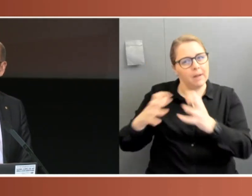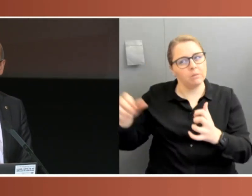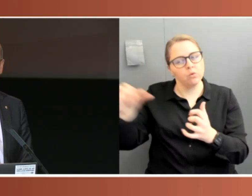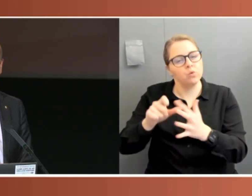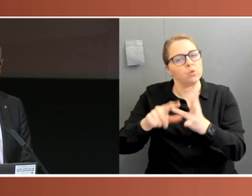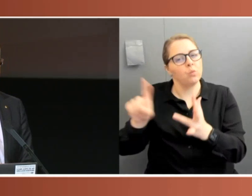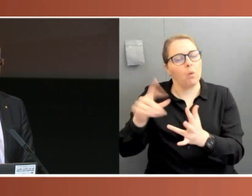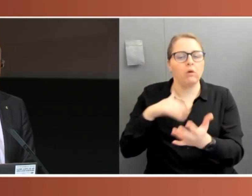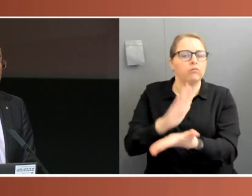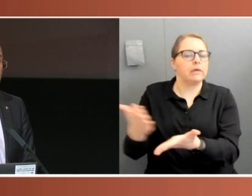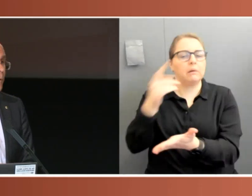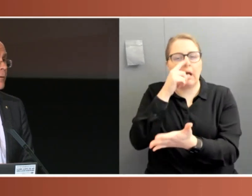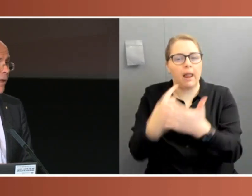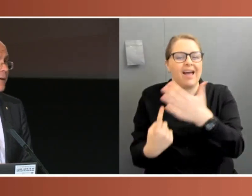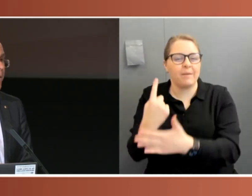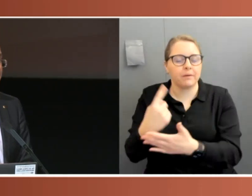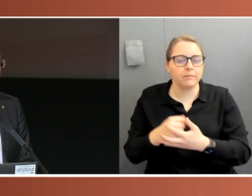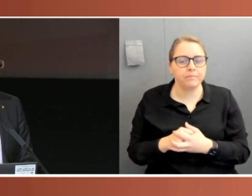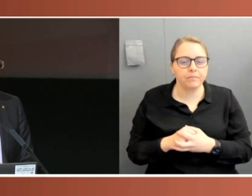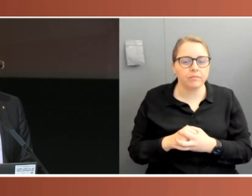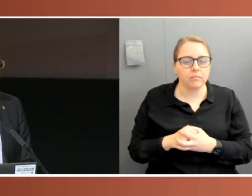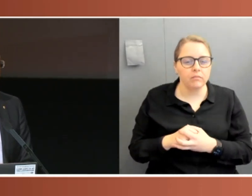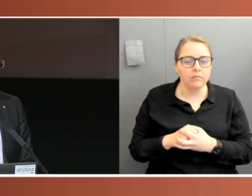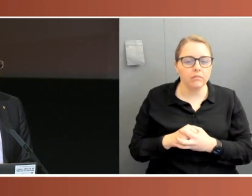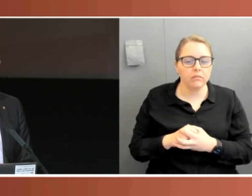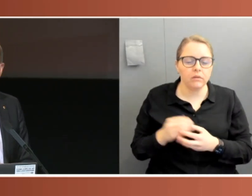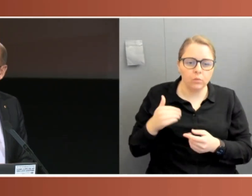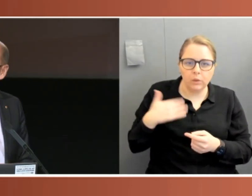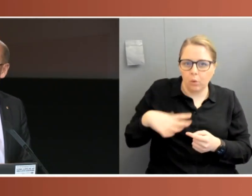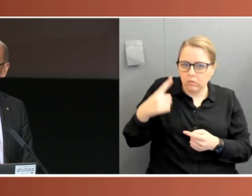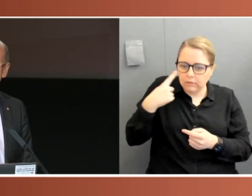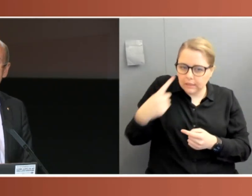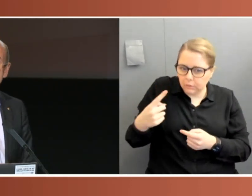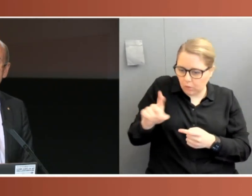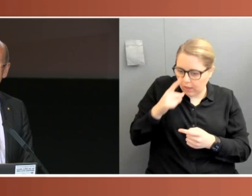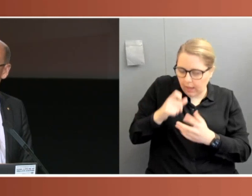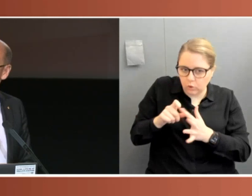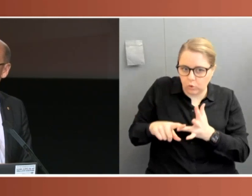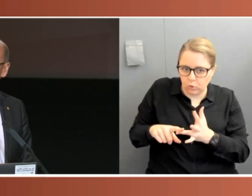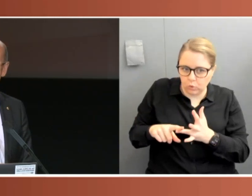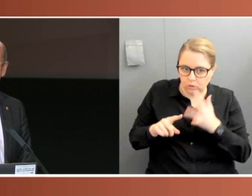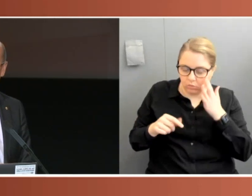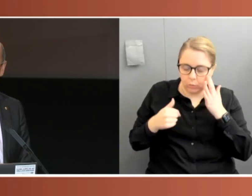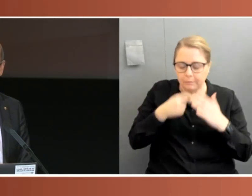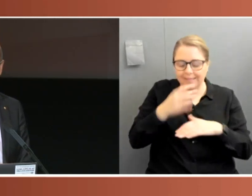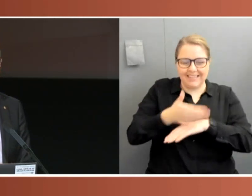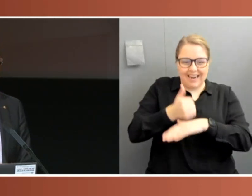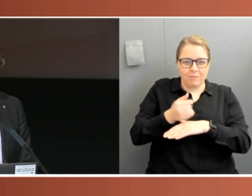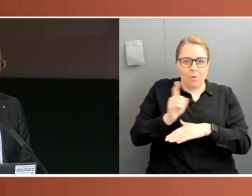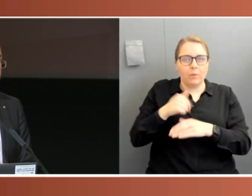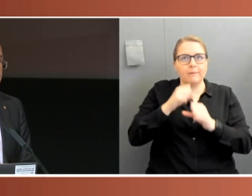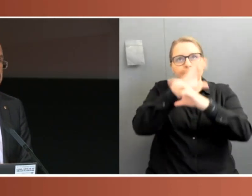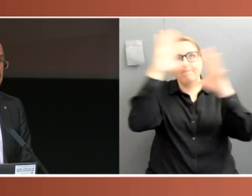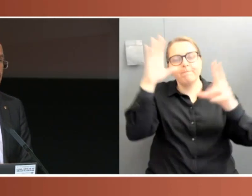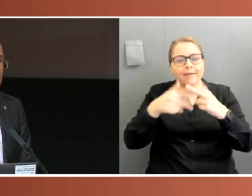perhaps an idealised form of what we would like Parliament to have done during this particular pandemic. But we need to realise that Parliament was never